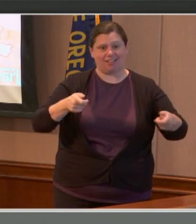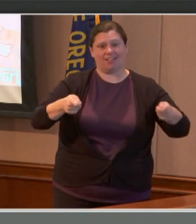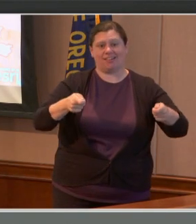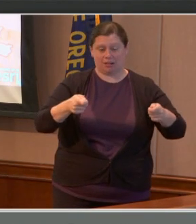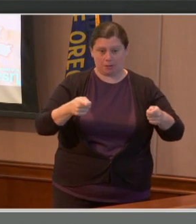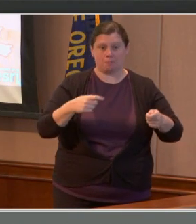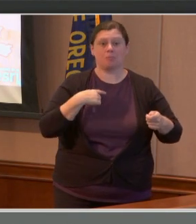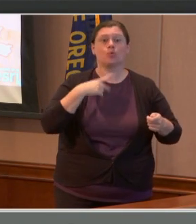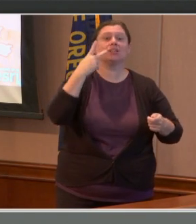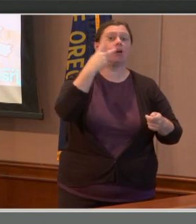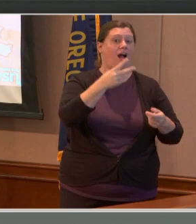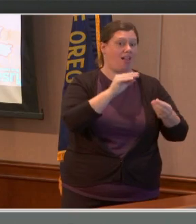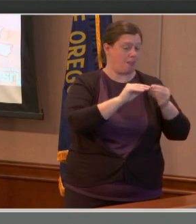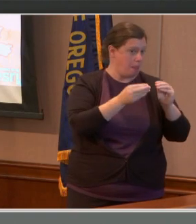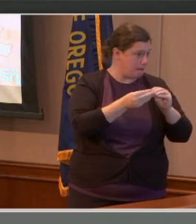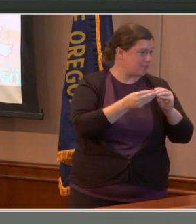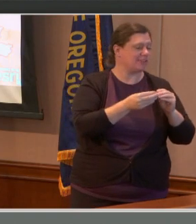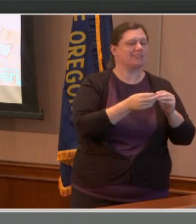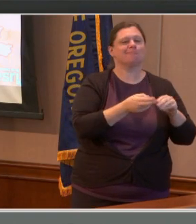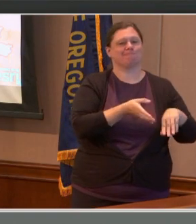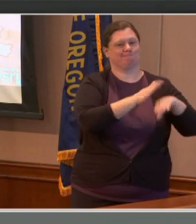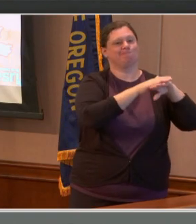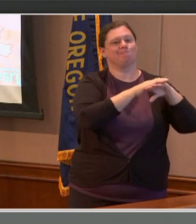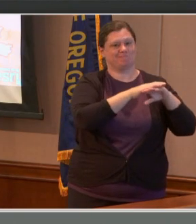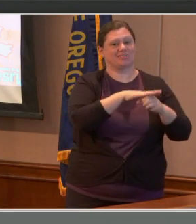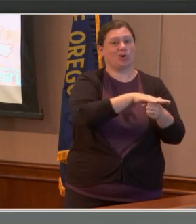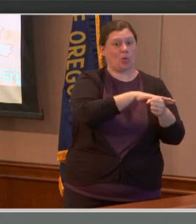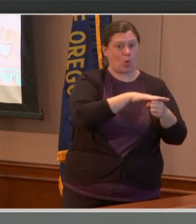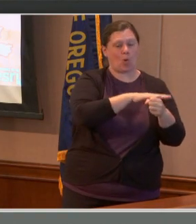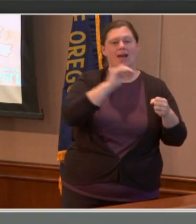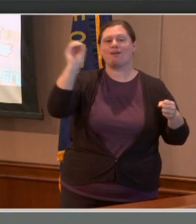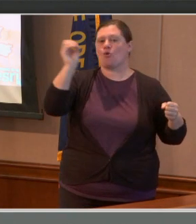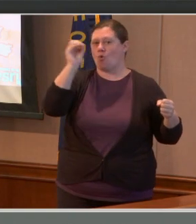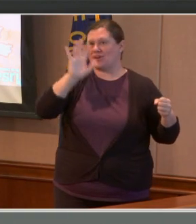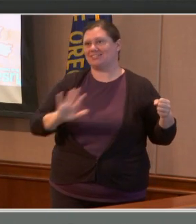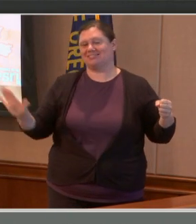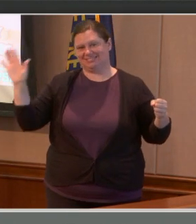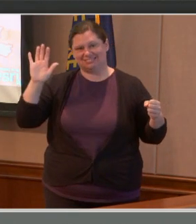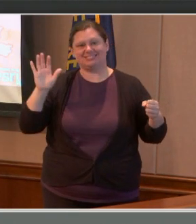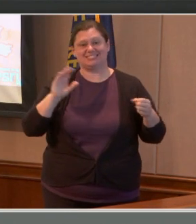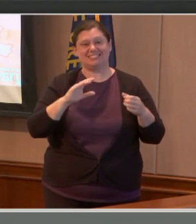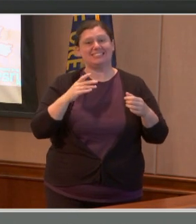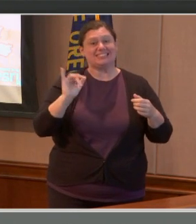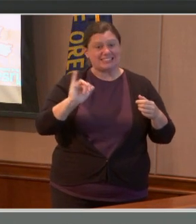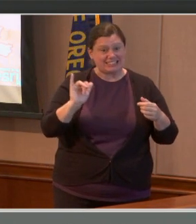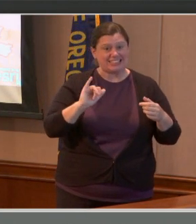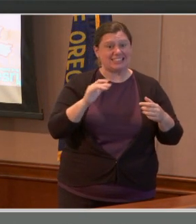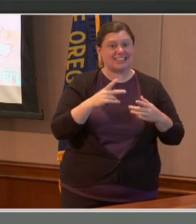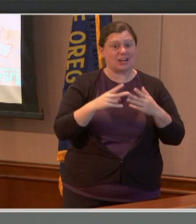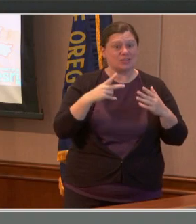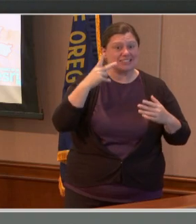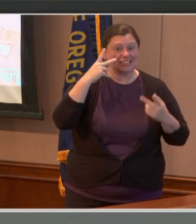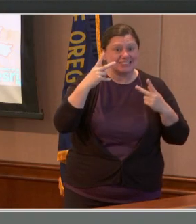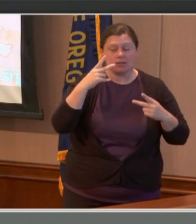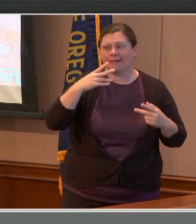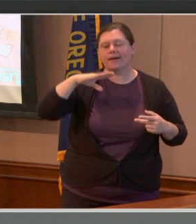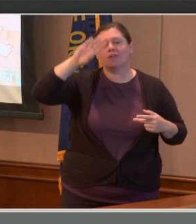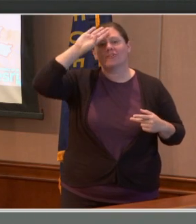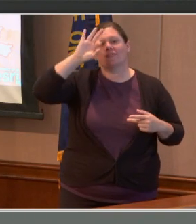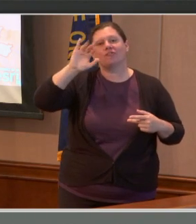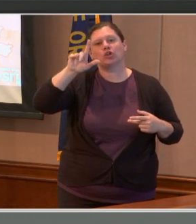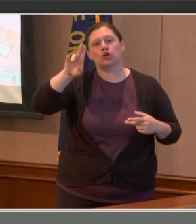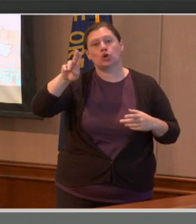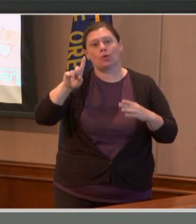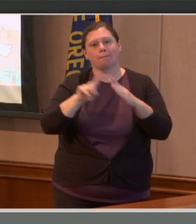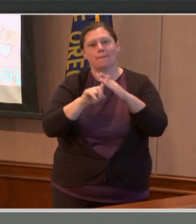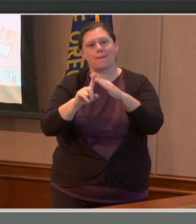locally and within the state. We are also entering flu season, and I really want to urge everyone to please go and get your